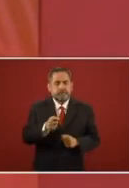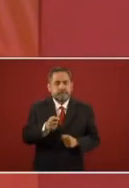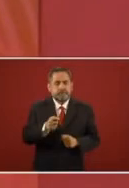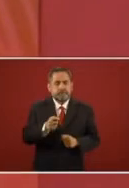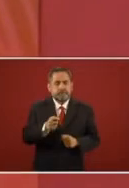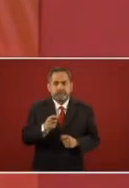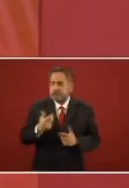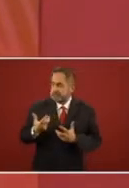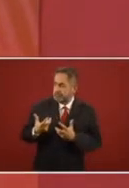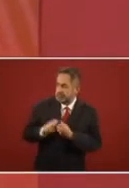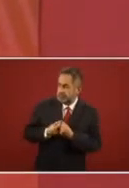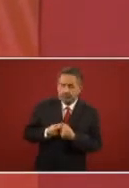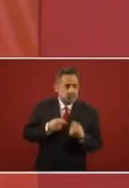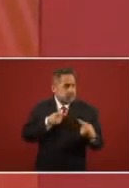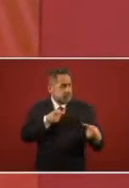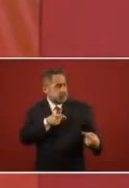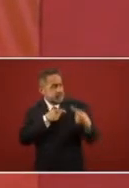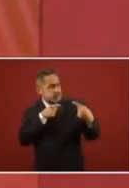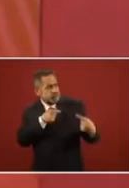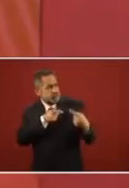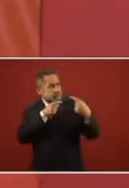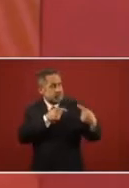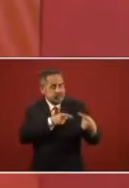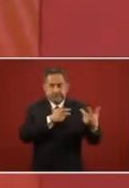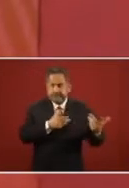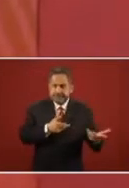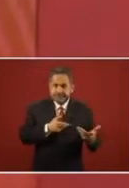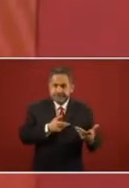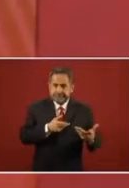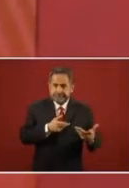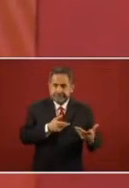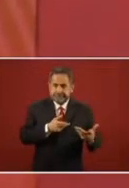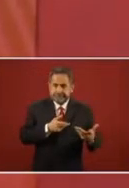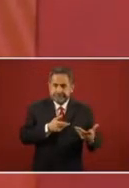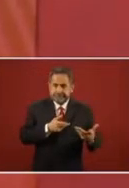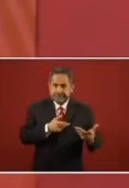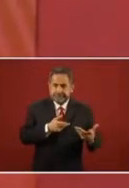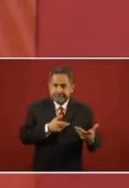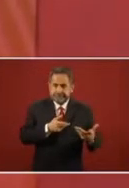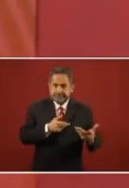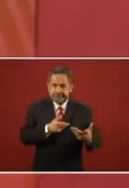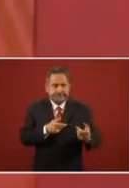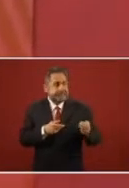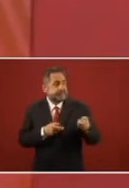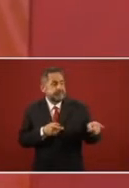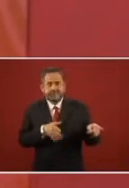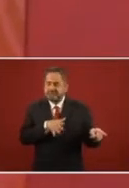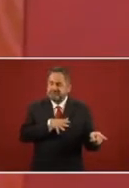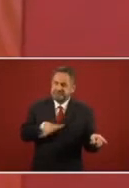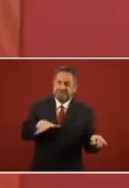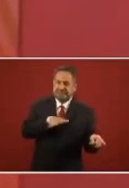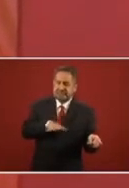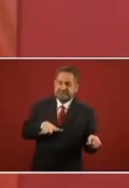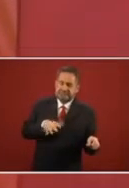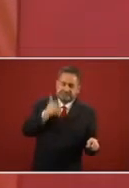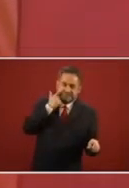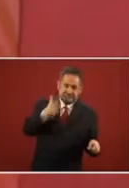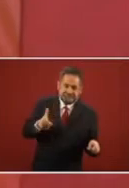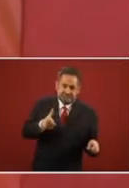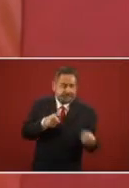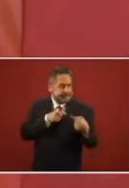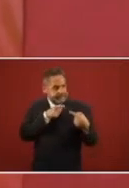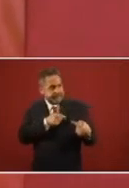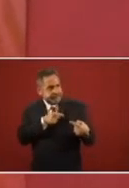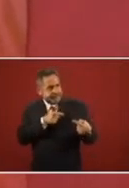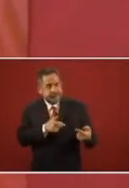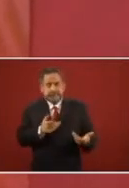change of